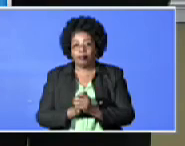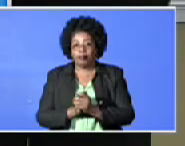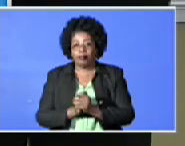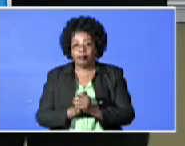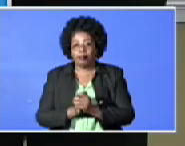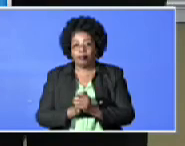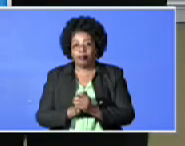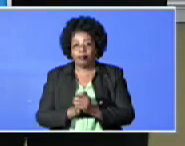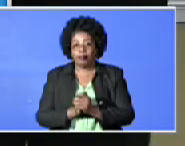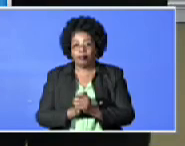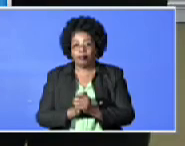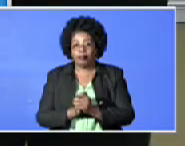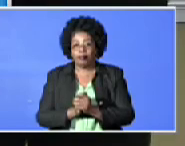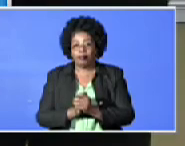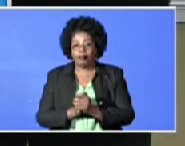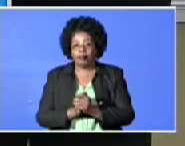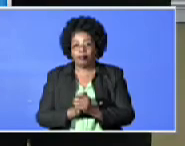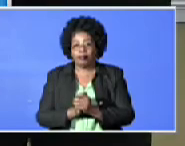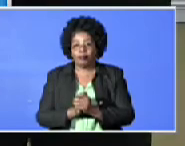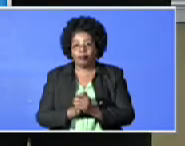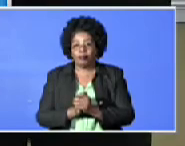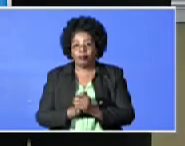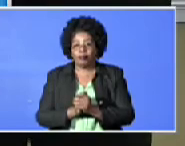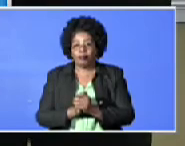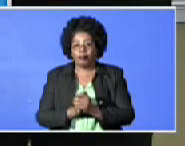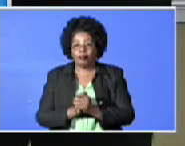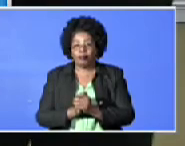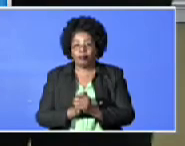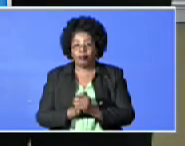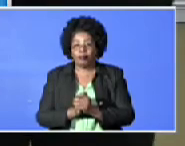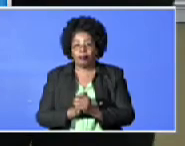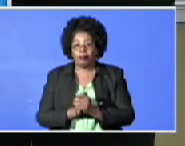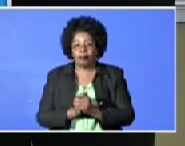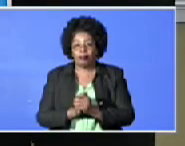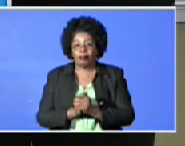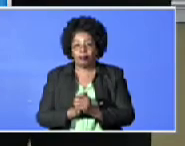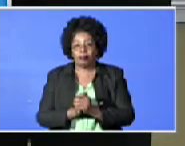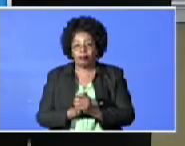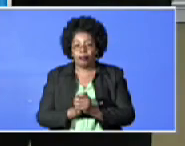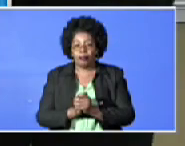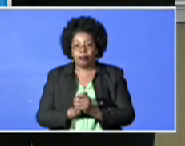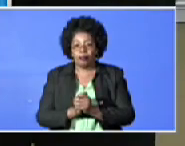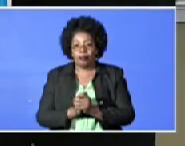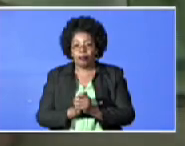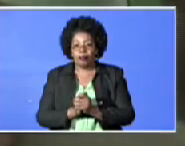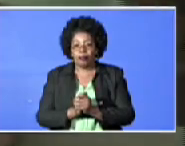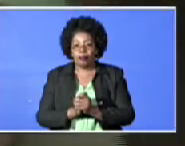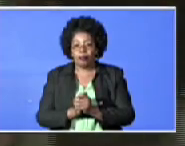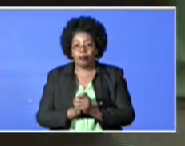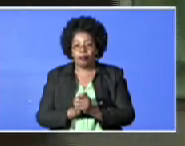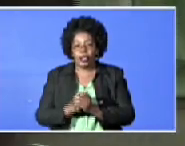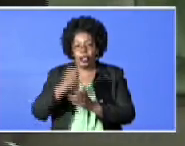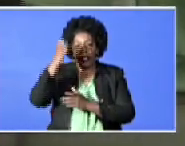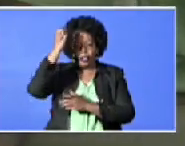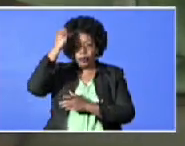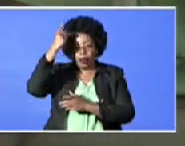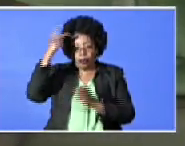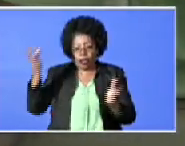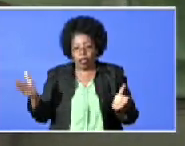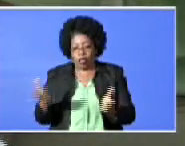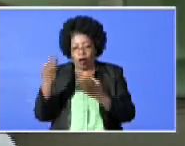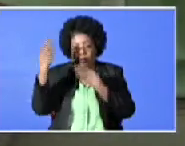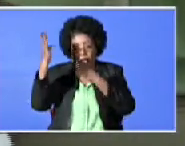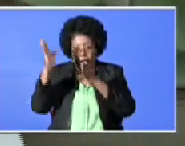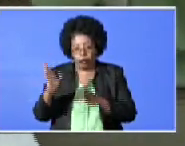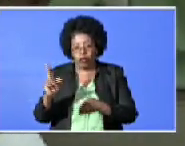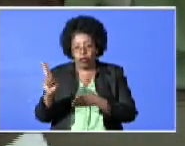environmental opportunity, and social opportunity. The Prime Minister urged Bahamians in